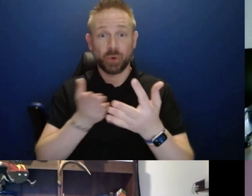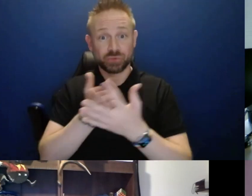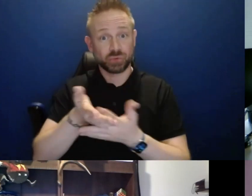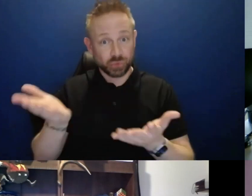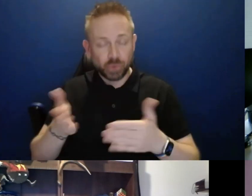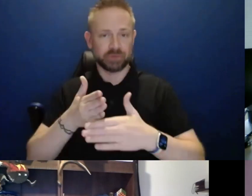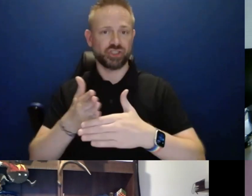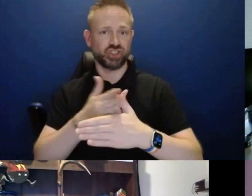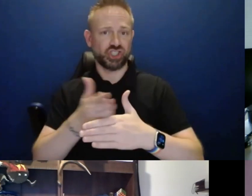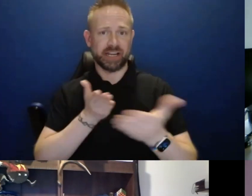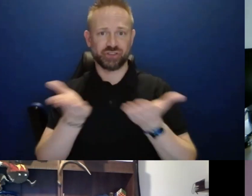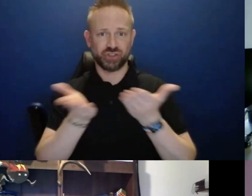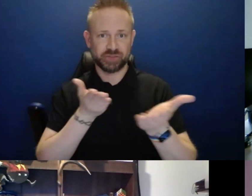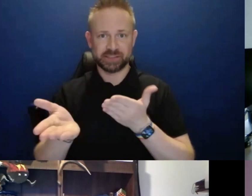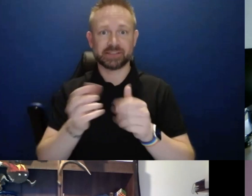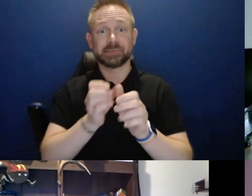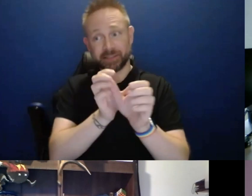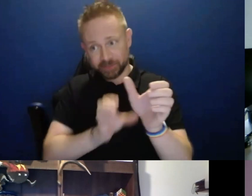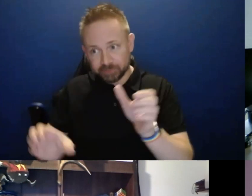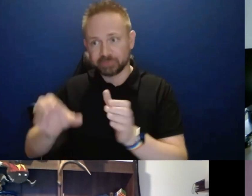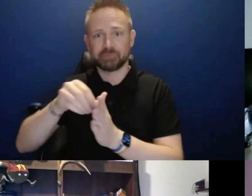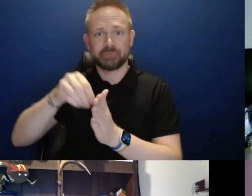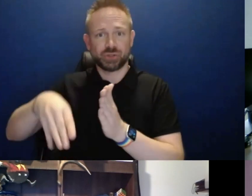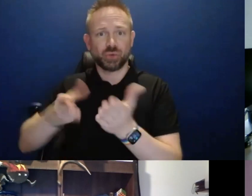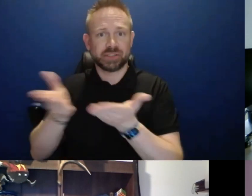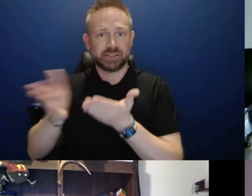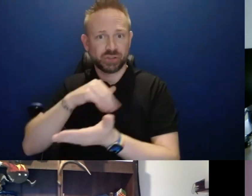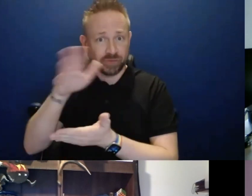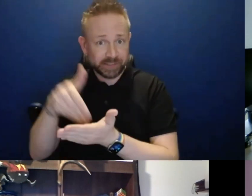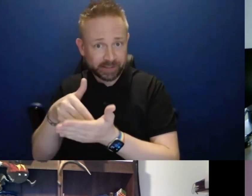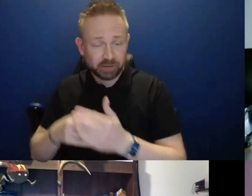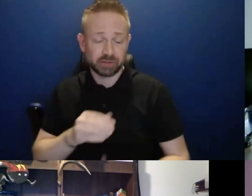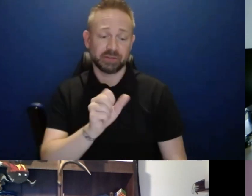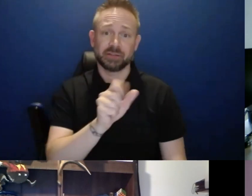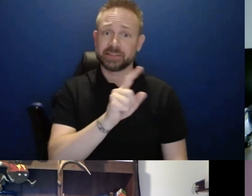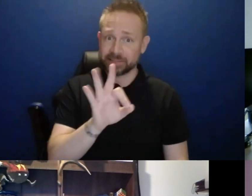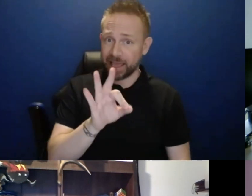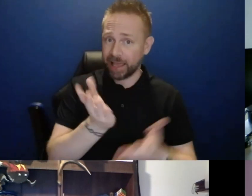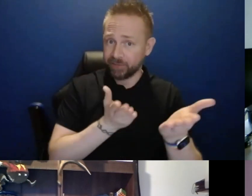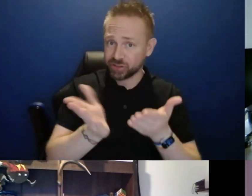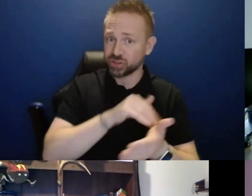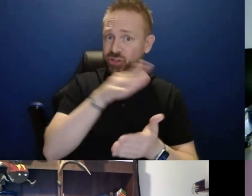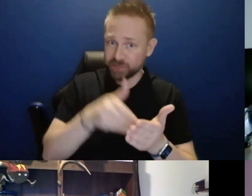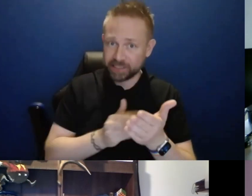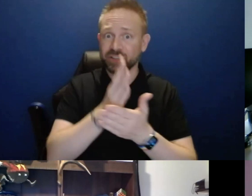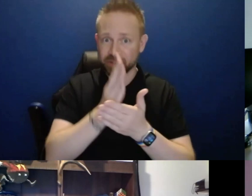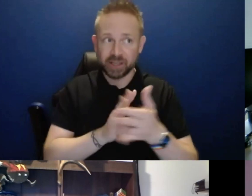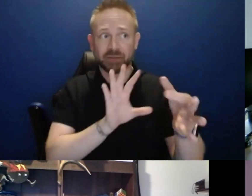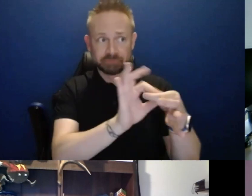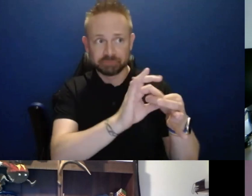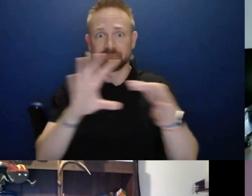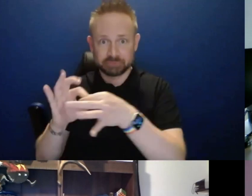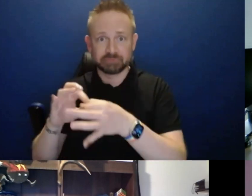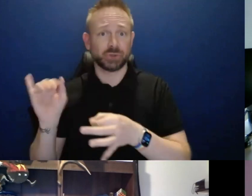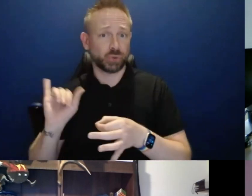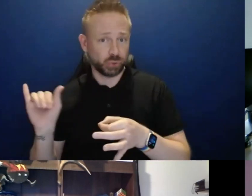Will come out through the student service center for students and for the staff service center for staff and faculty. So, so